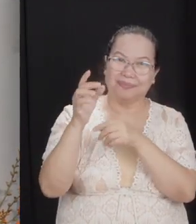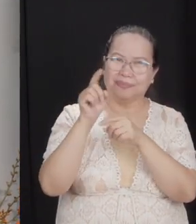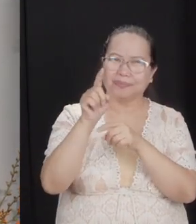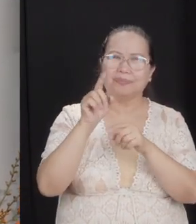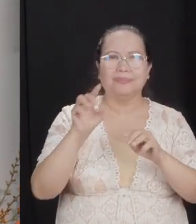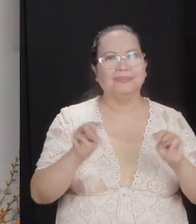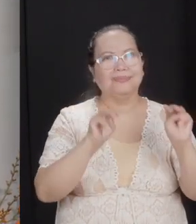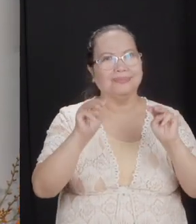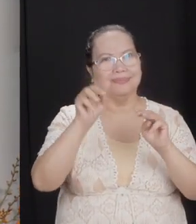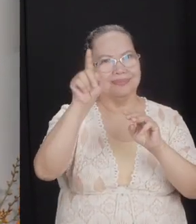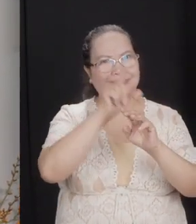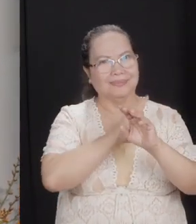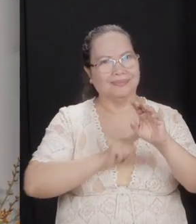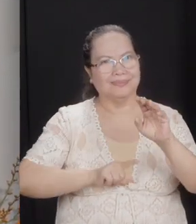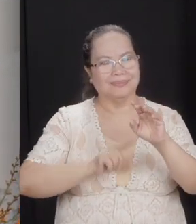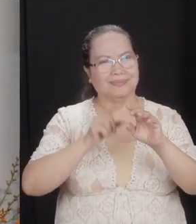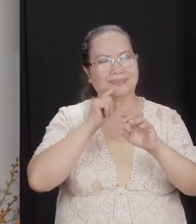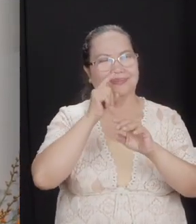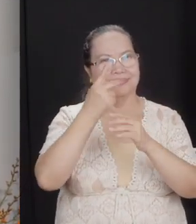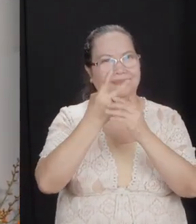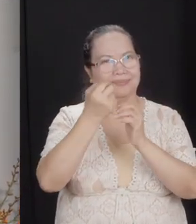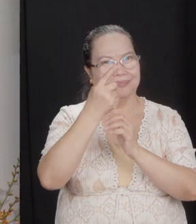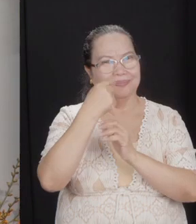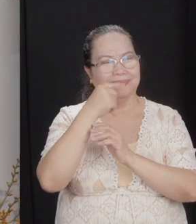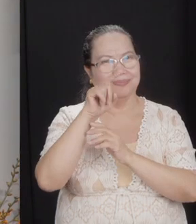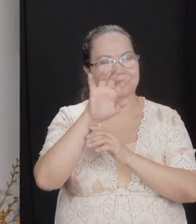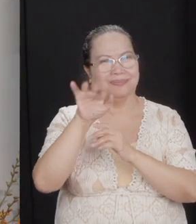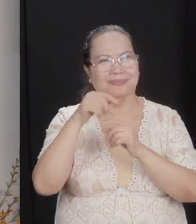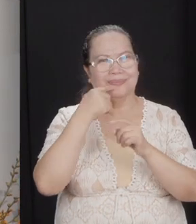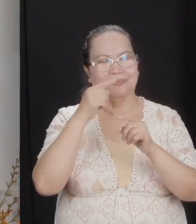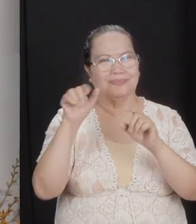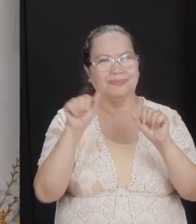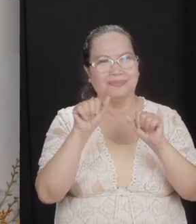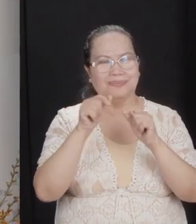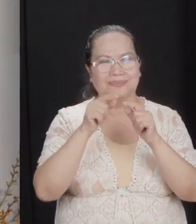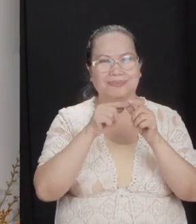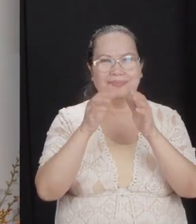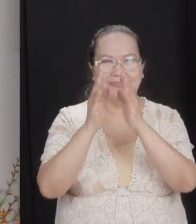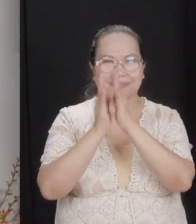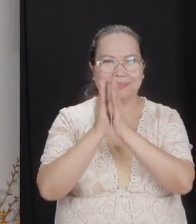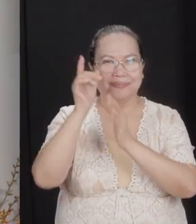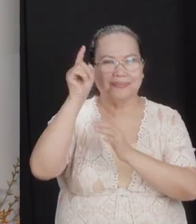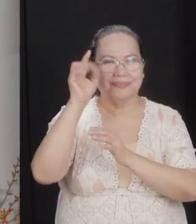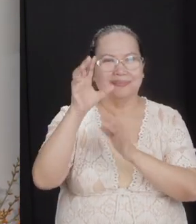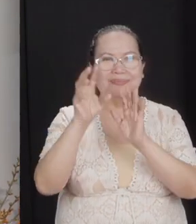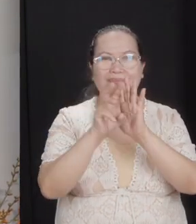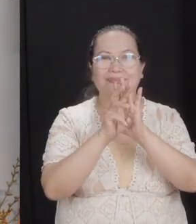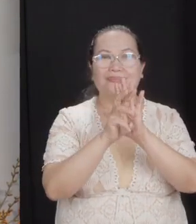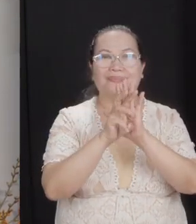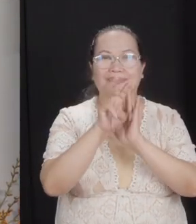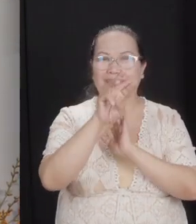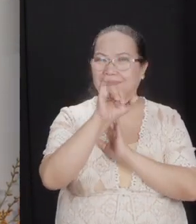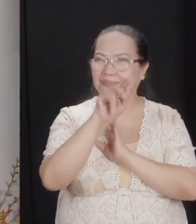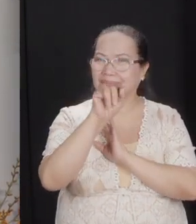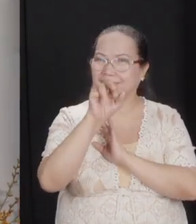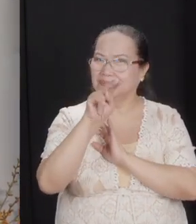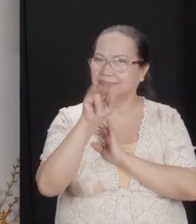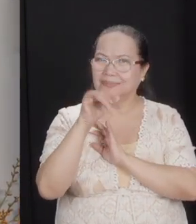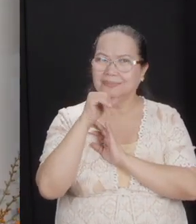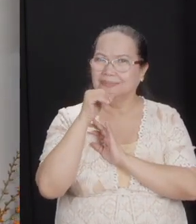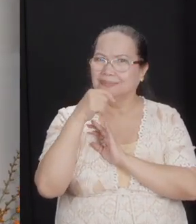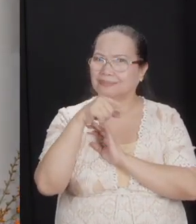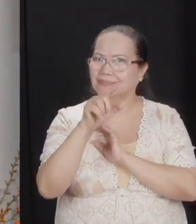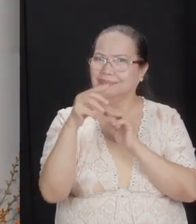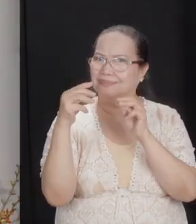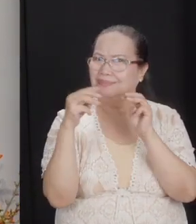mighty God, the Lord, twice. And they were actually invoking God as a witness and they were not going to